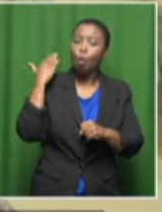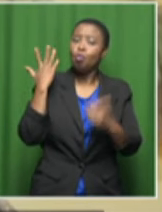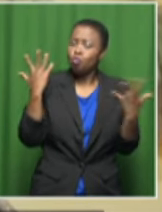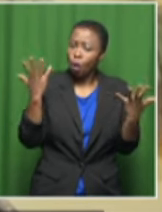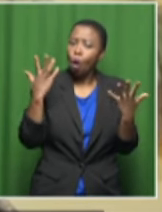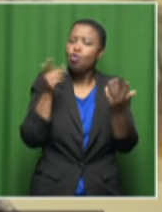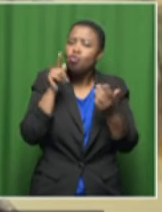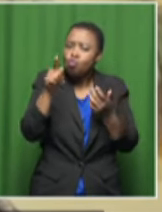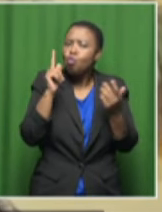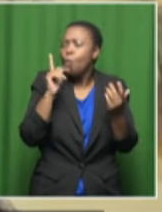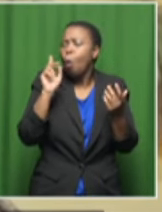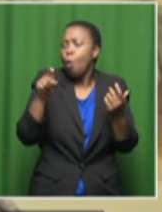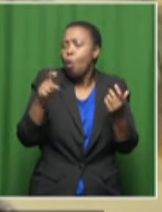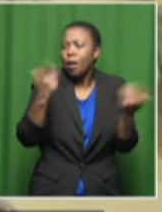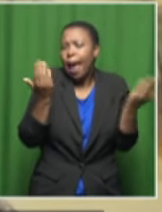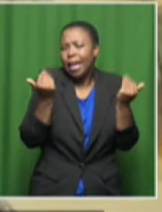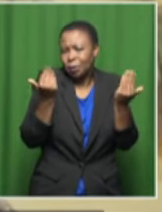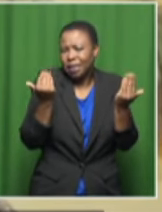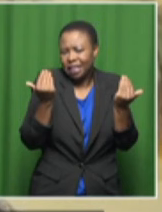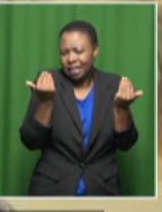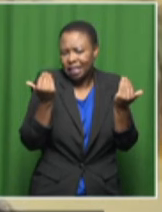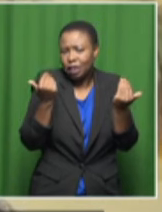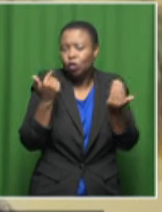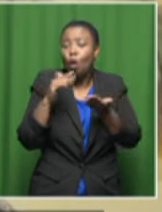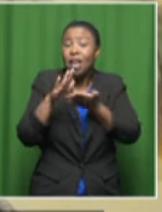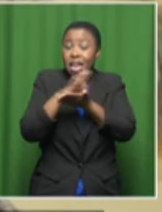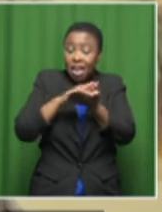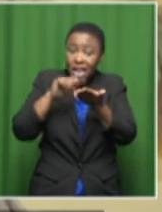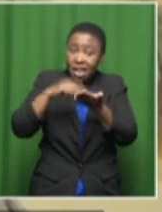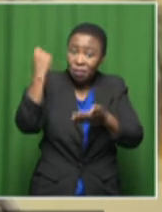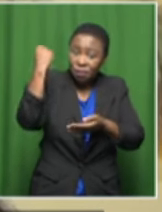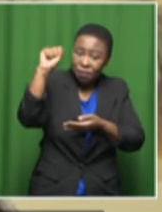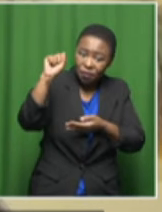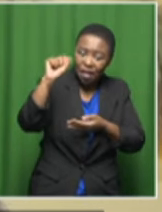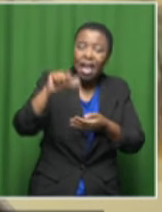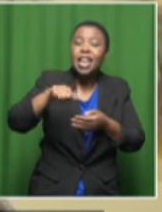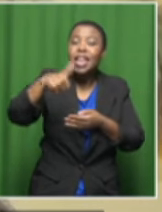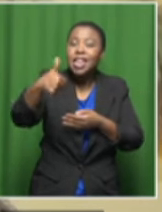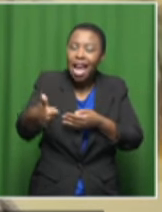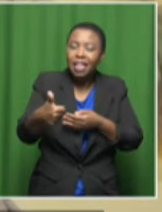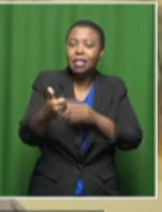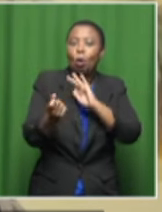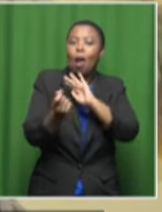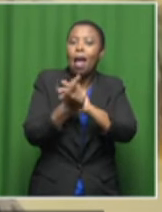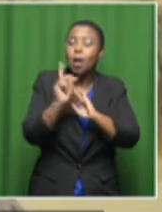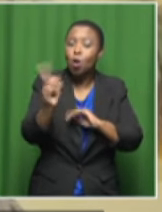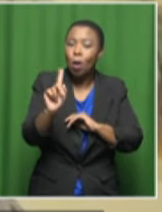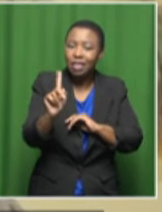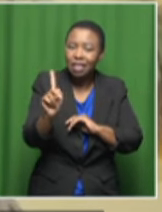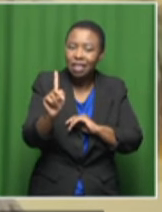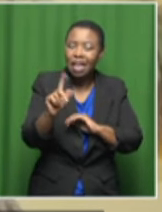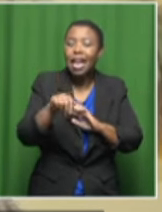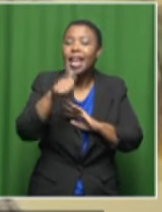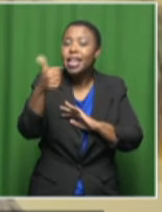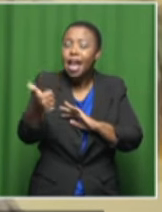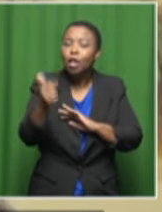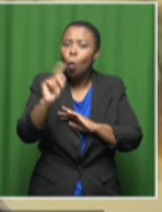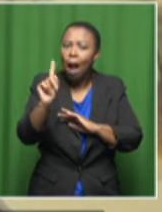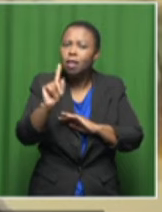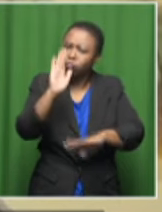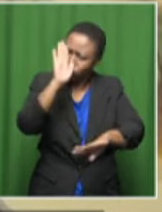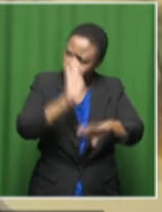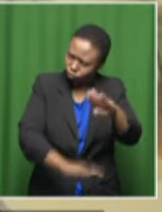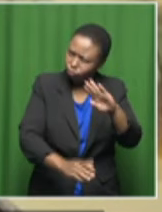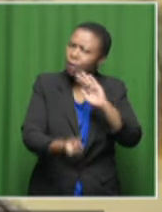that with that denial of amnesty, the next thing would follow. And the next thing would be prosecution.